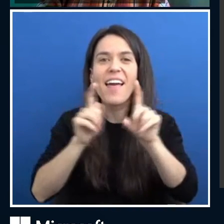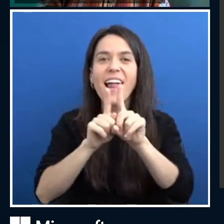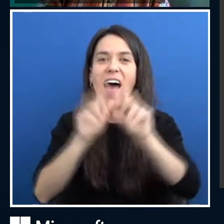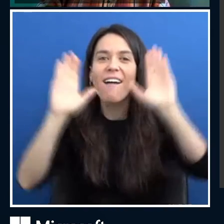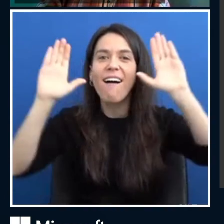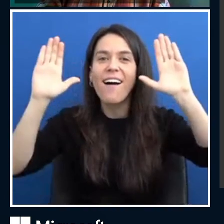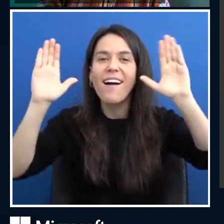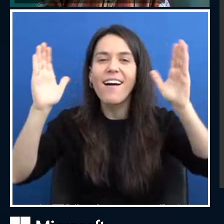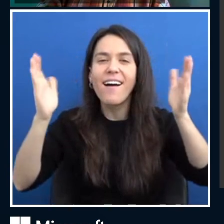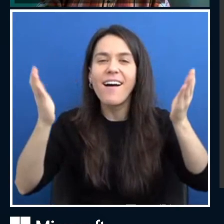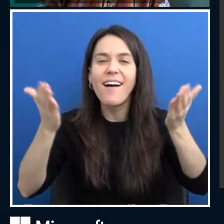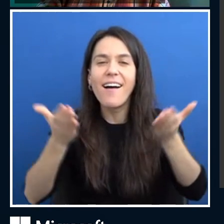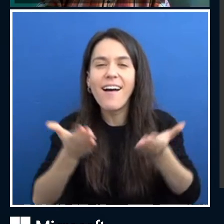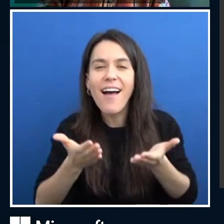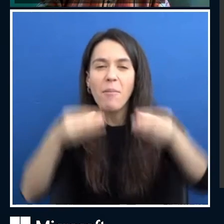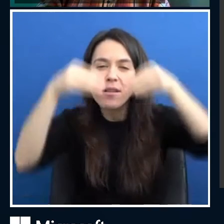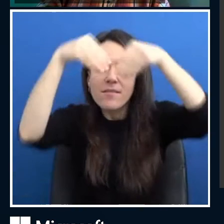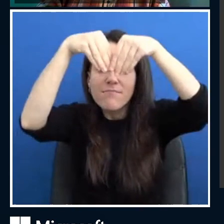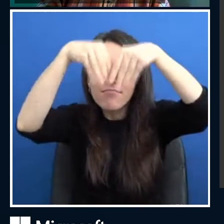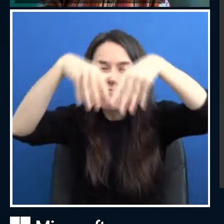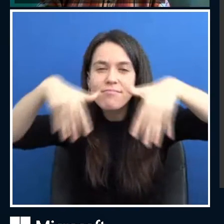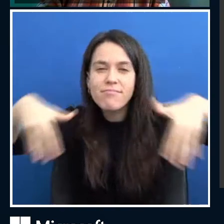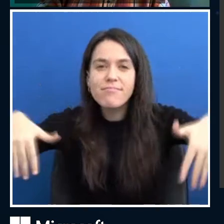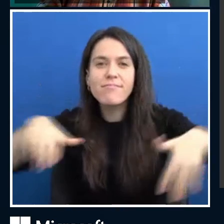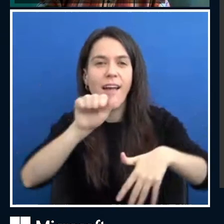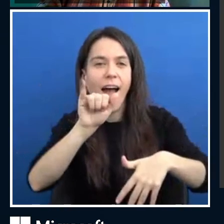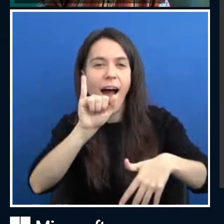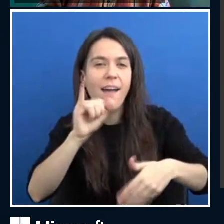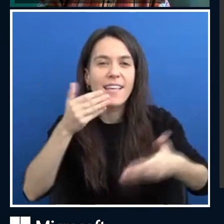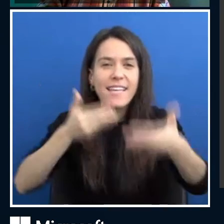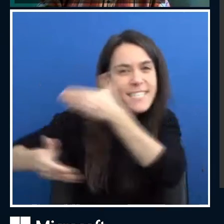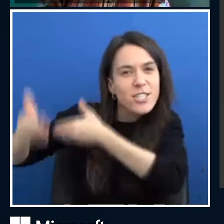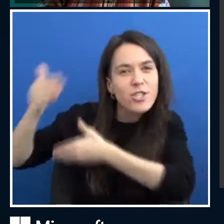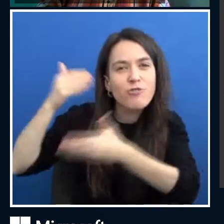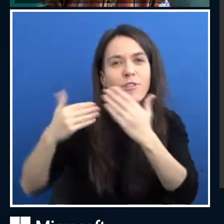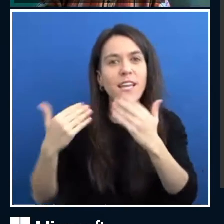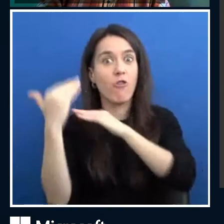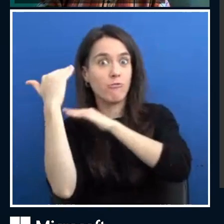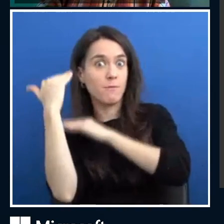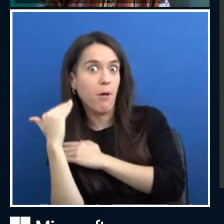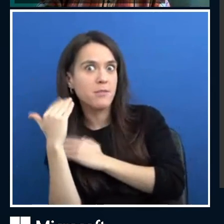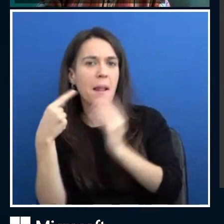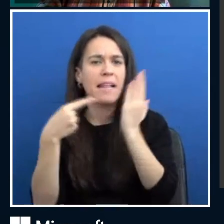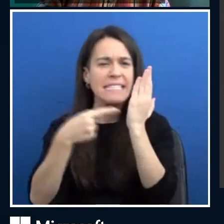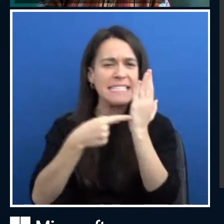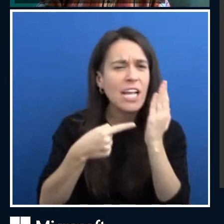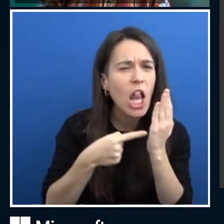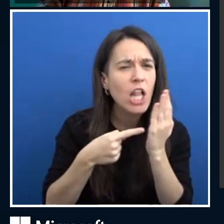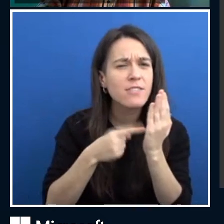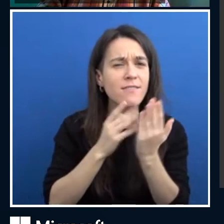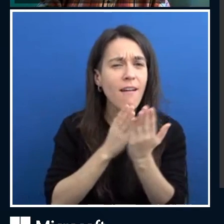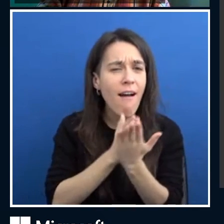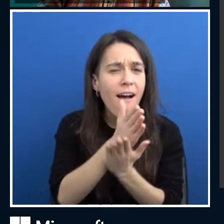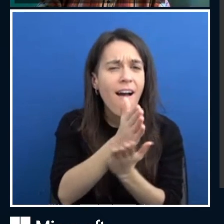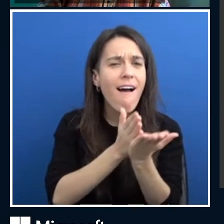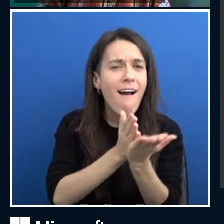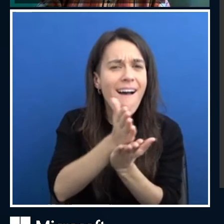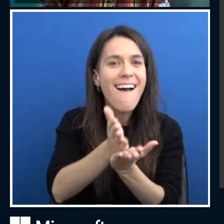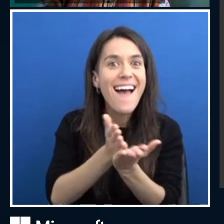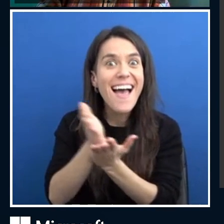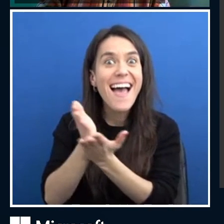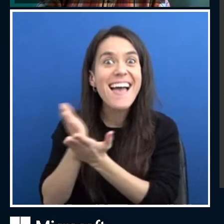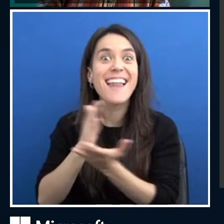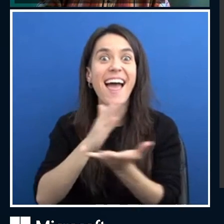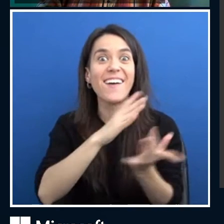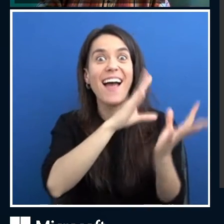a bit of history, a bit of responsible AI, a bit of technical, um, and we are actually going to dive straight into, um, our next